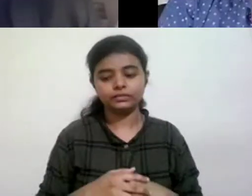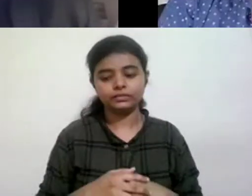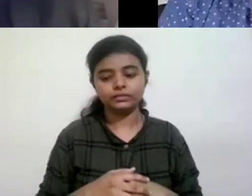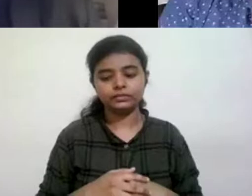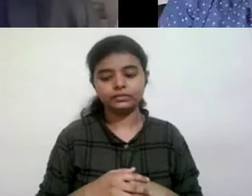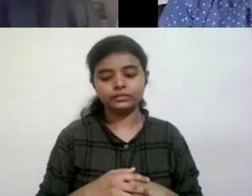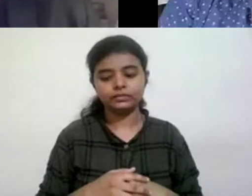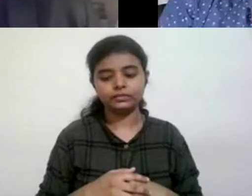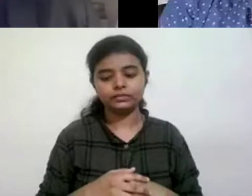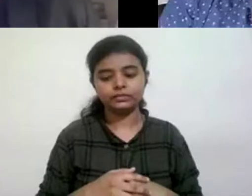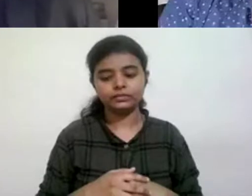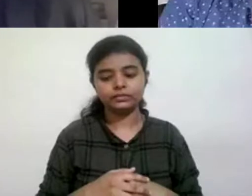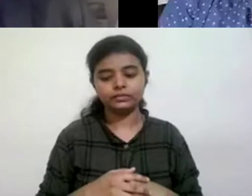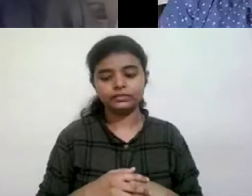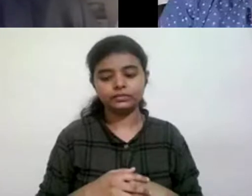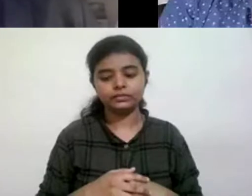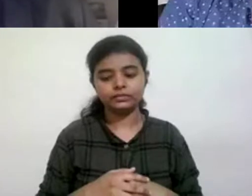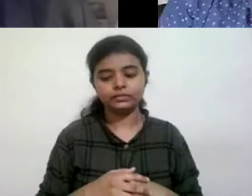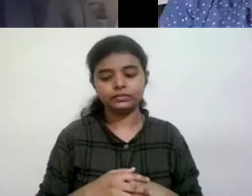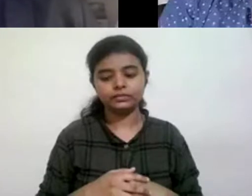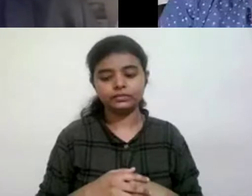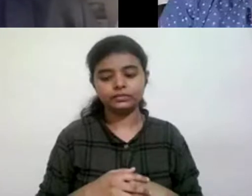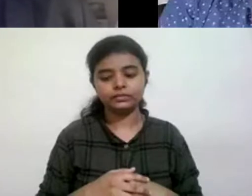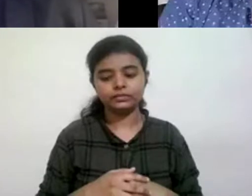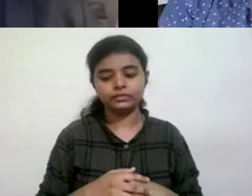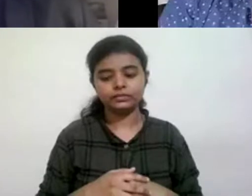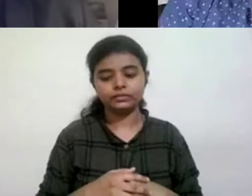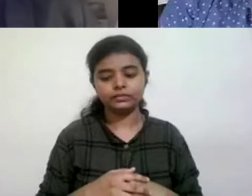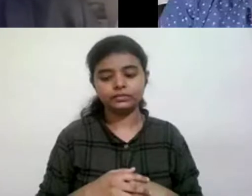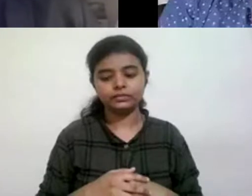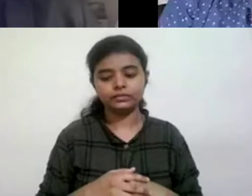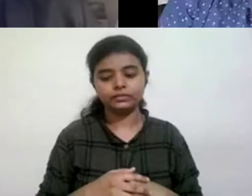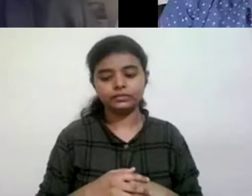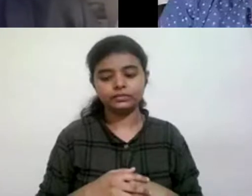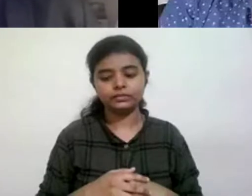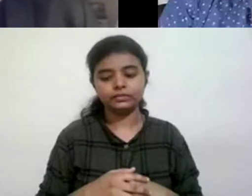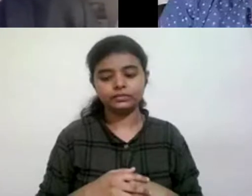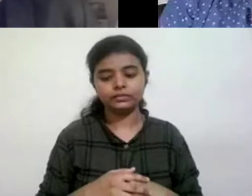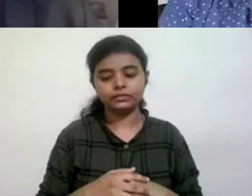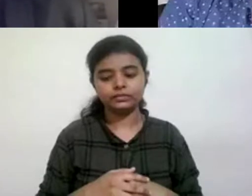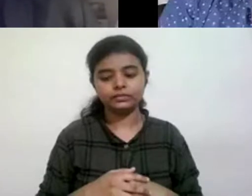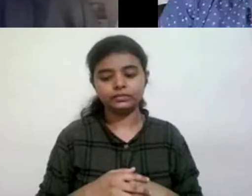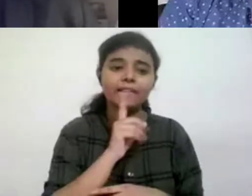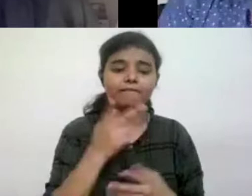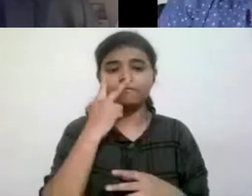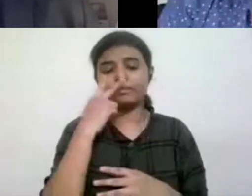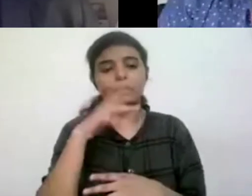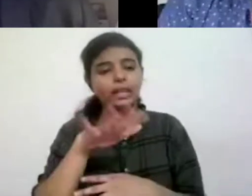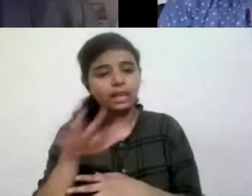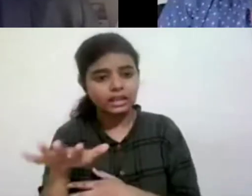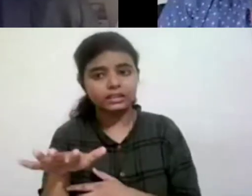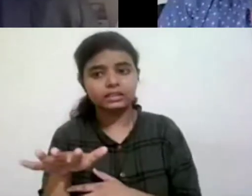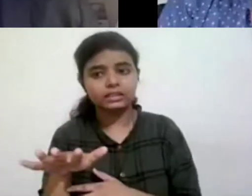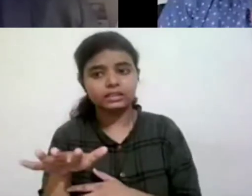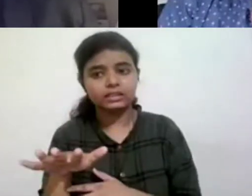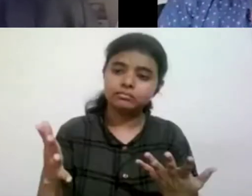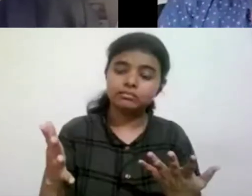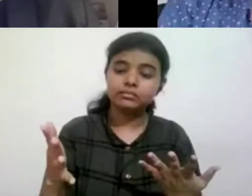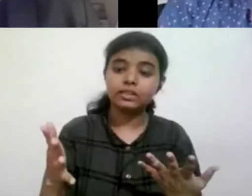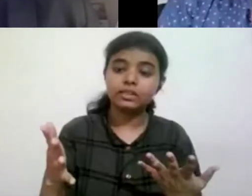a, person, black trans, uh, you know, deaf mind, uh,